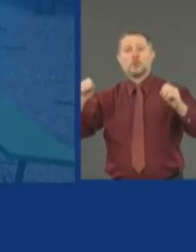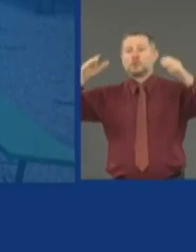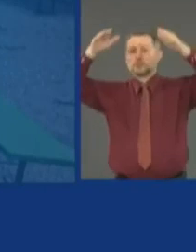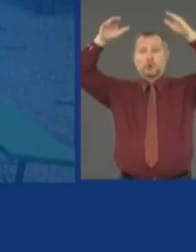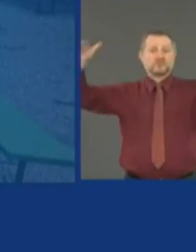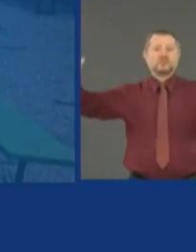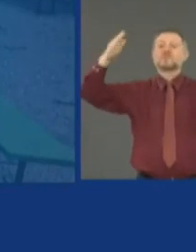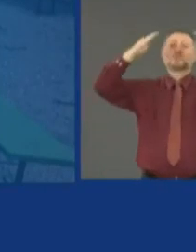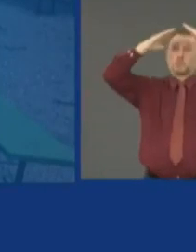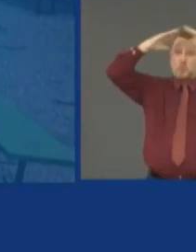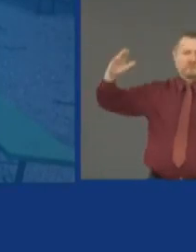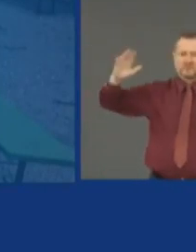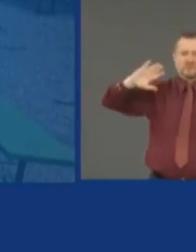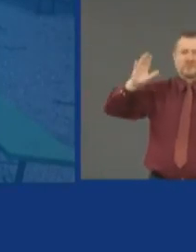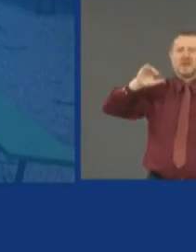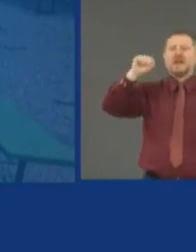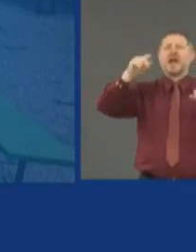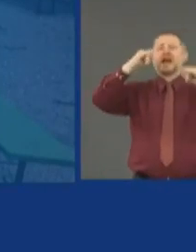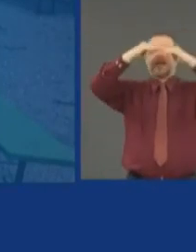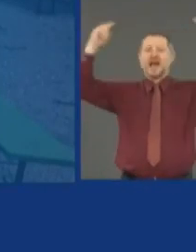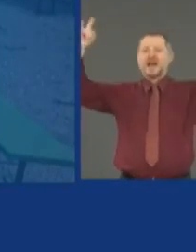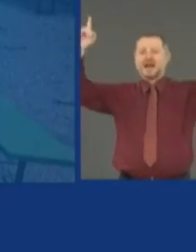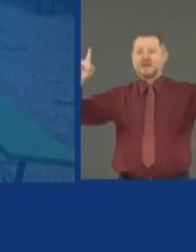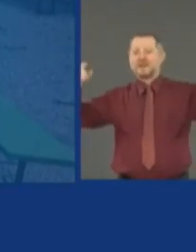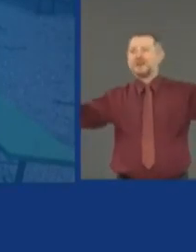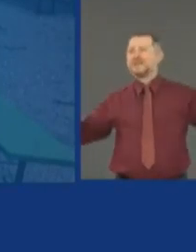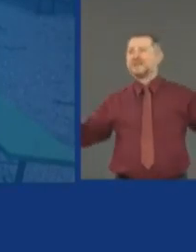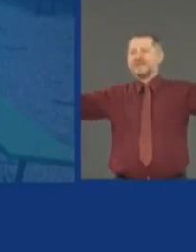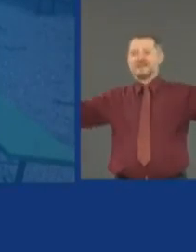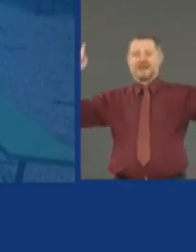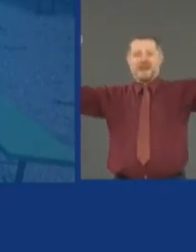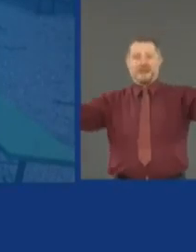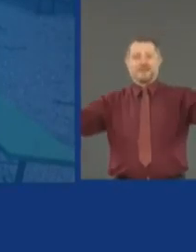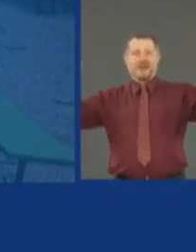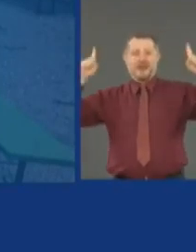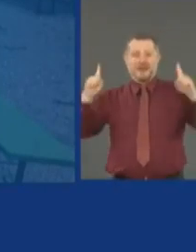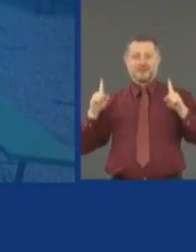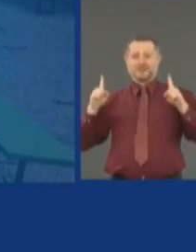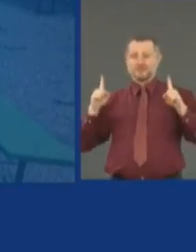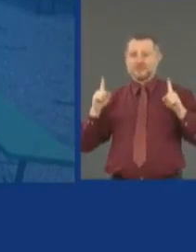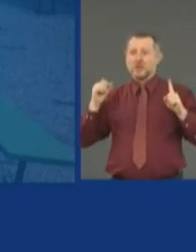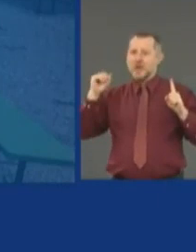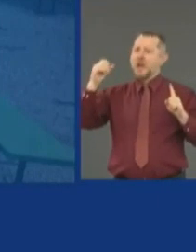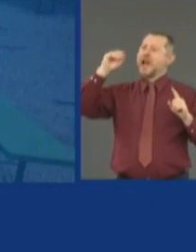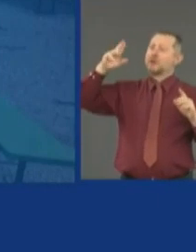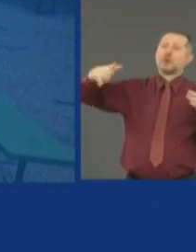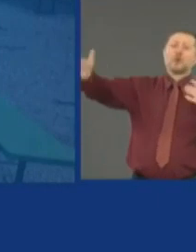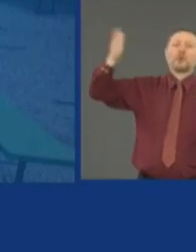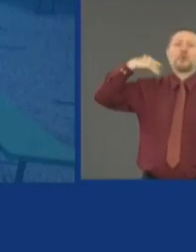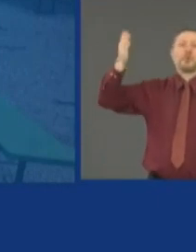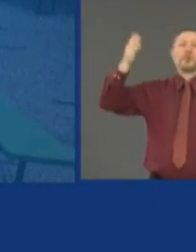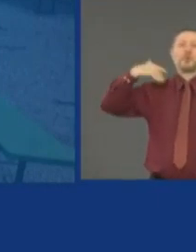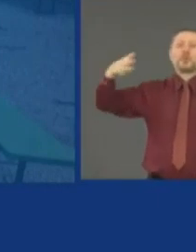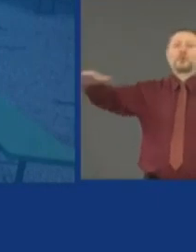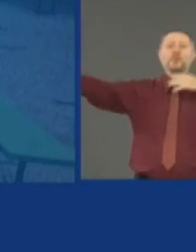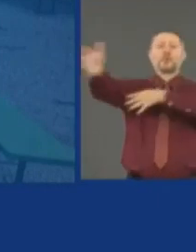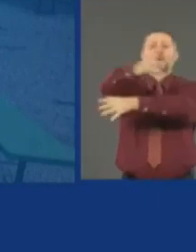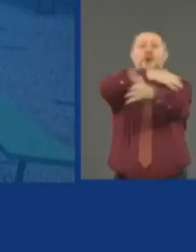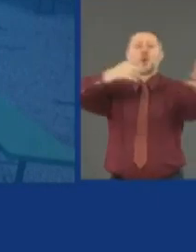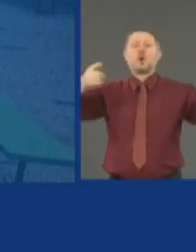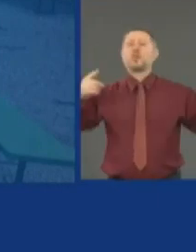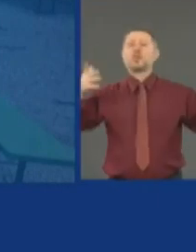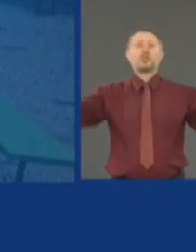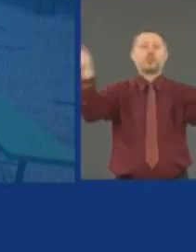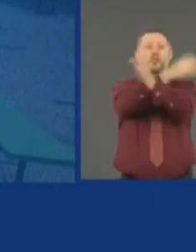but it is outdoor space. It's open air space. The wind is blowing. There's